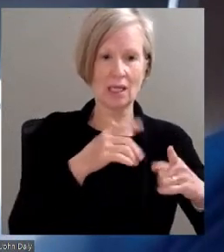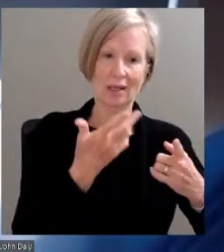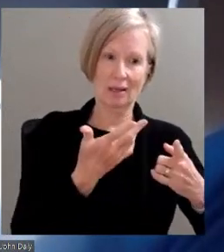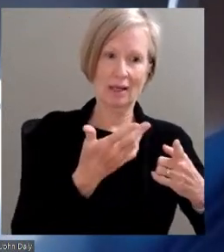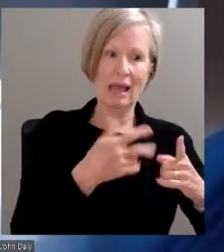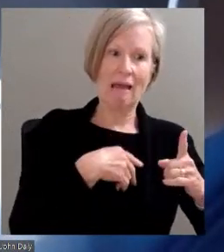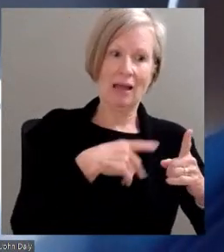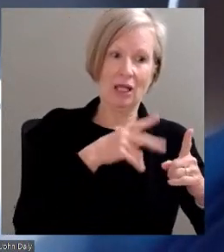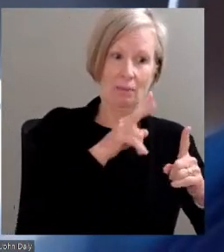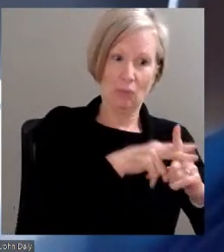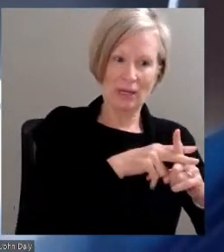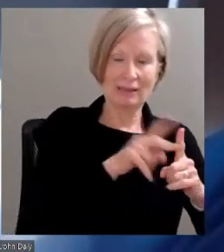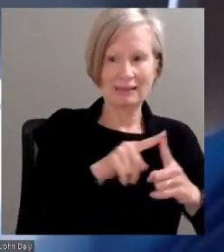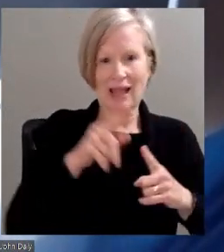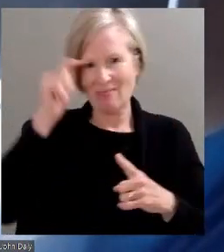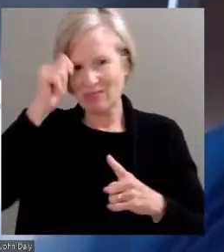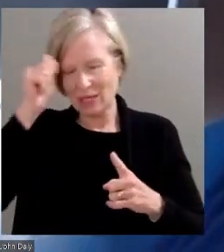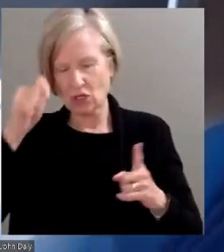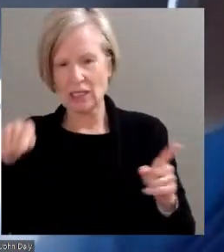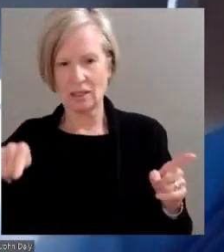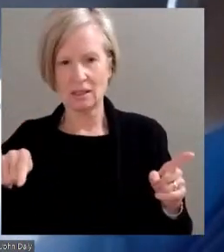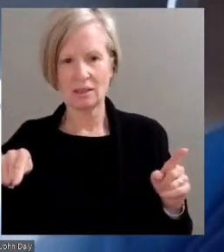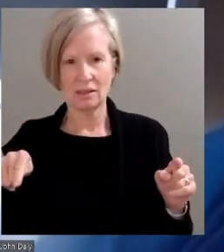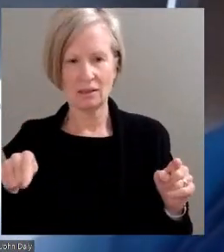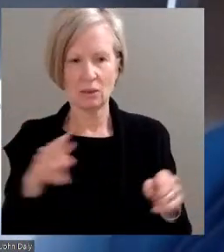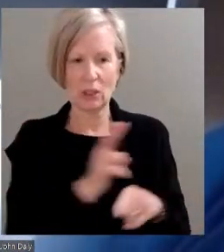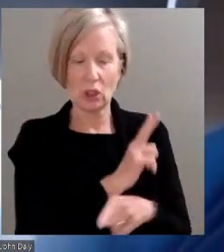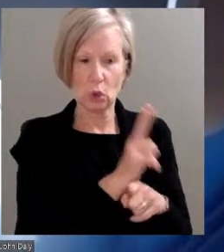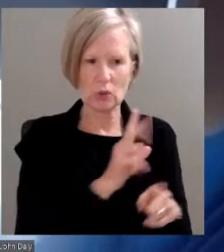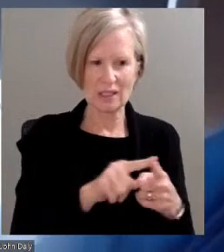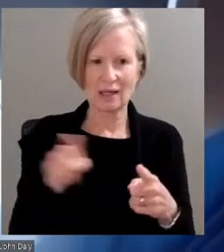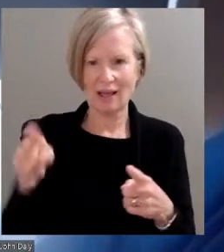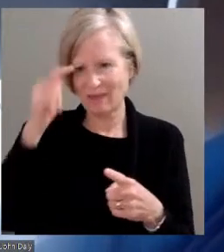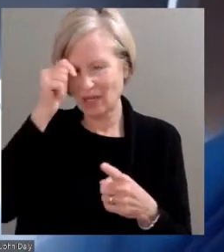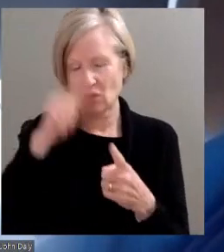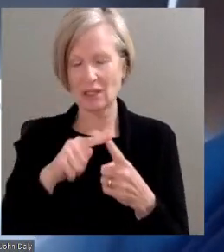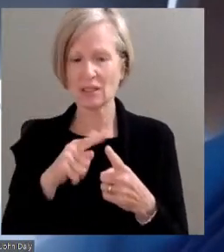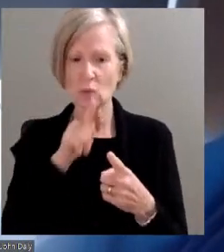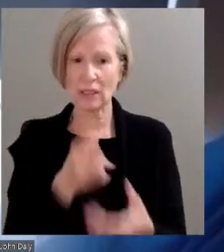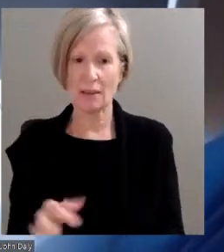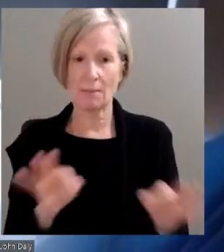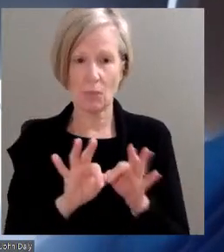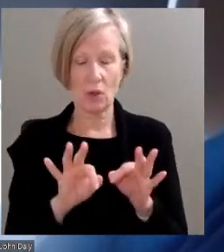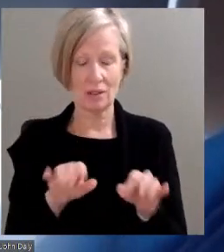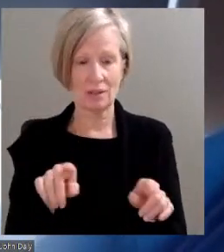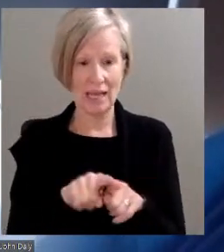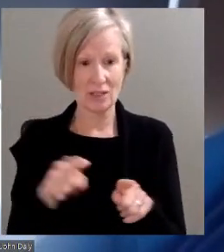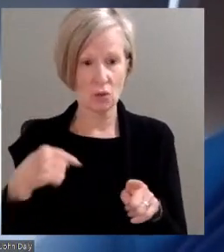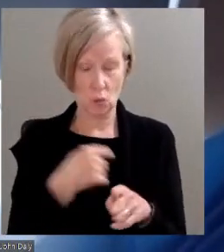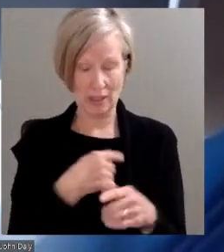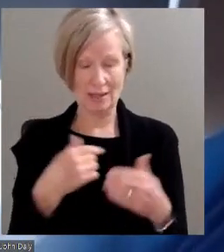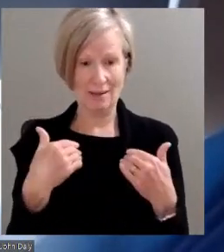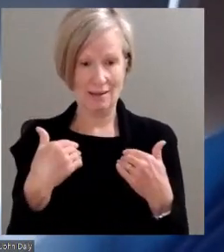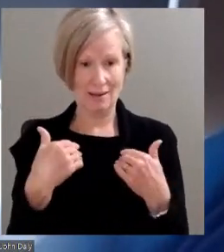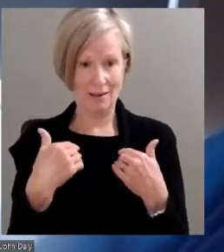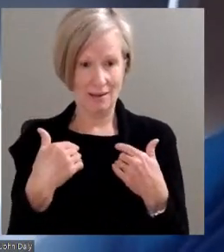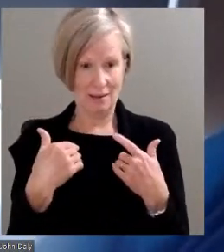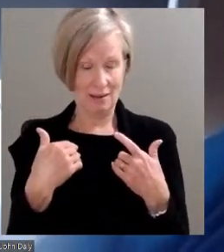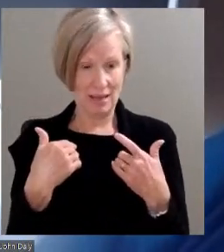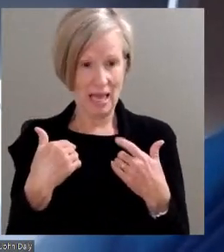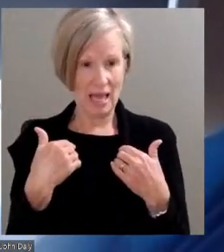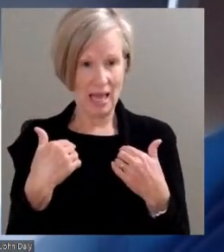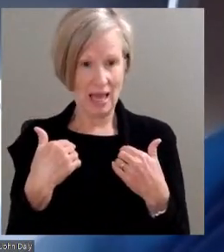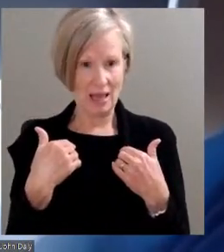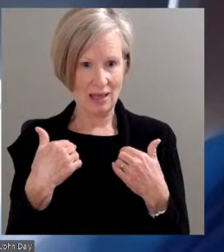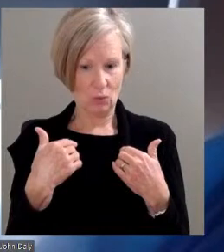That's going to be critical in the days ahead. Again, as we're positioned in the county, we have to take advantage